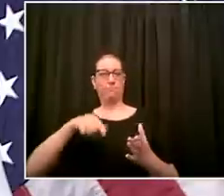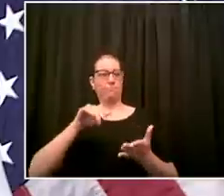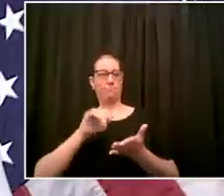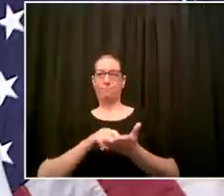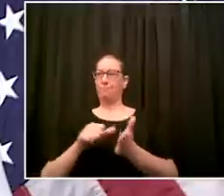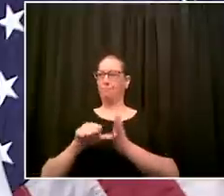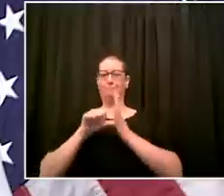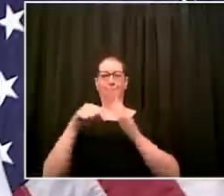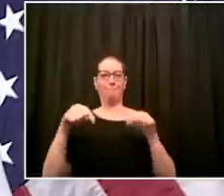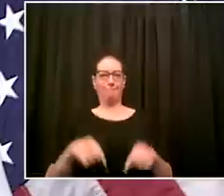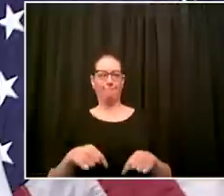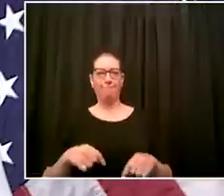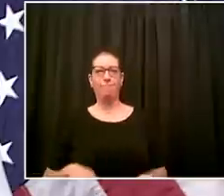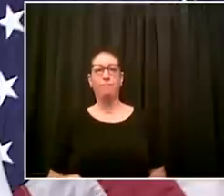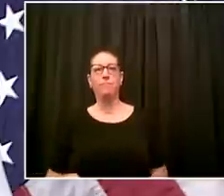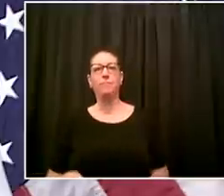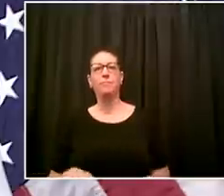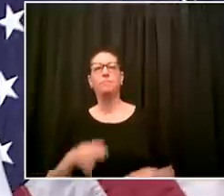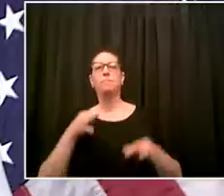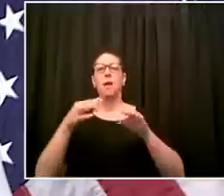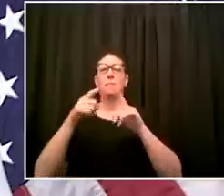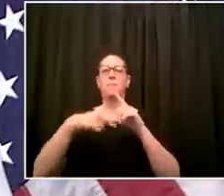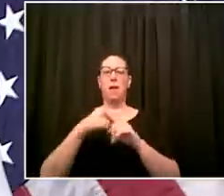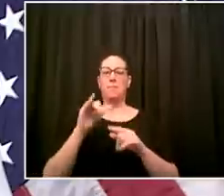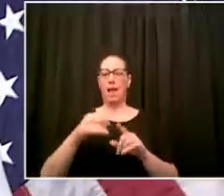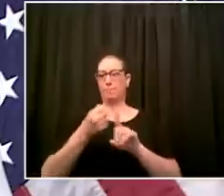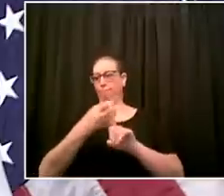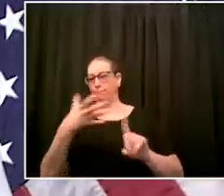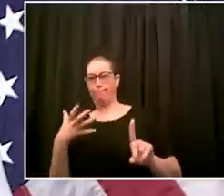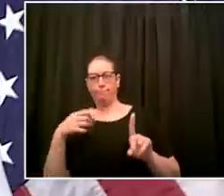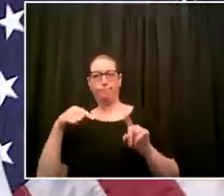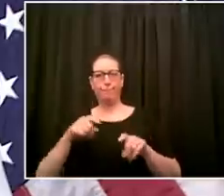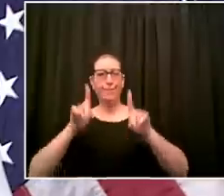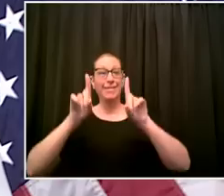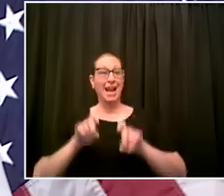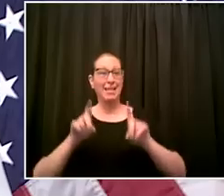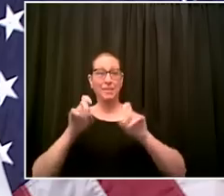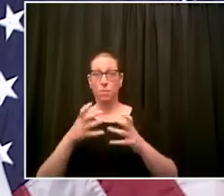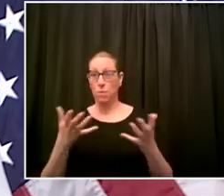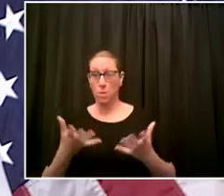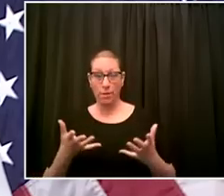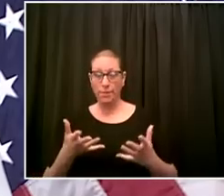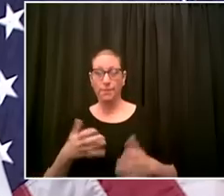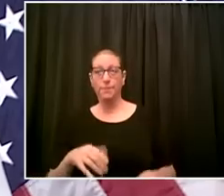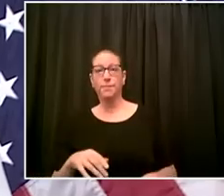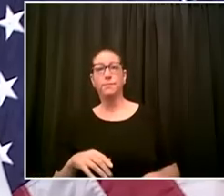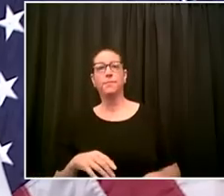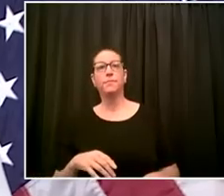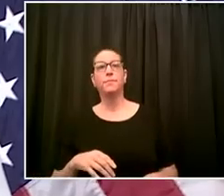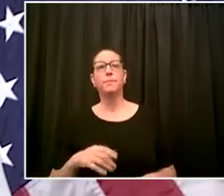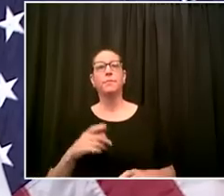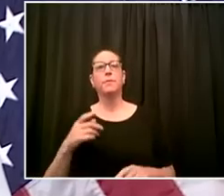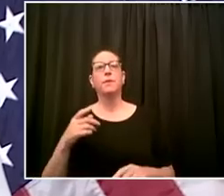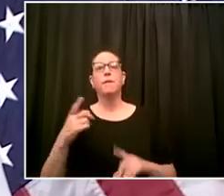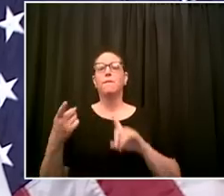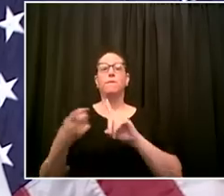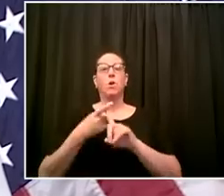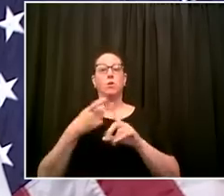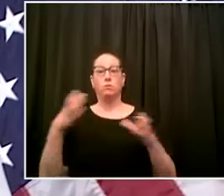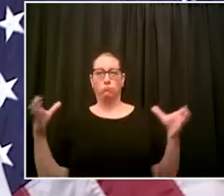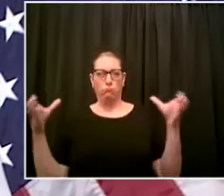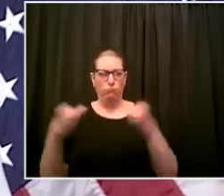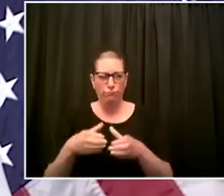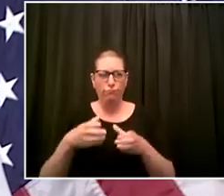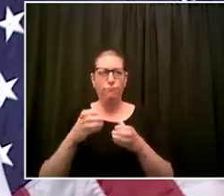development corporation got together and i said to them from the beginning throw away the rule book throw away the assumptions even if we haven't built things here